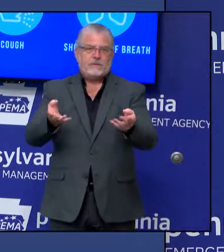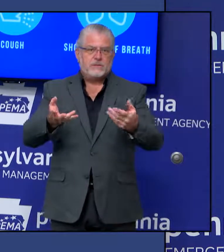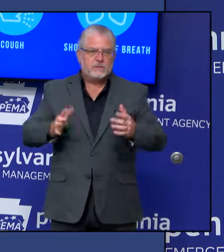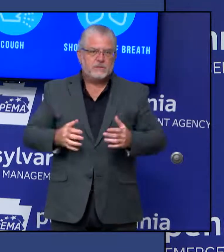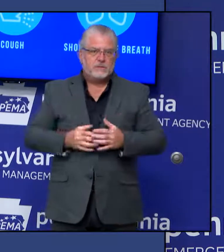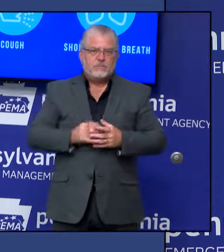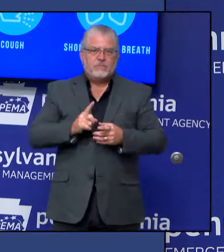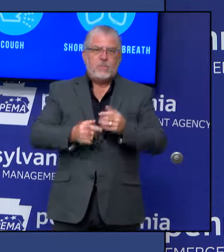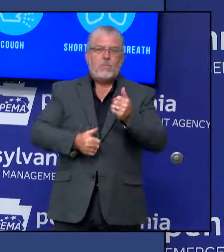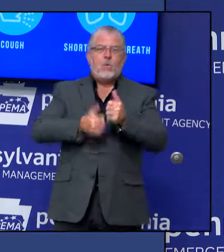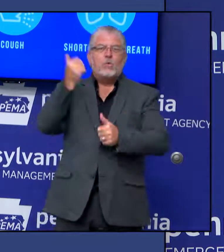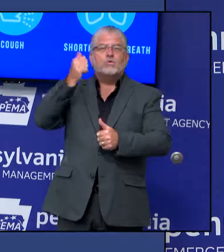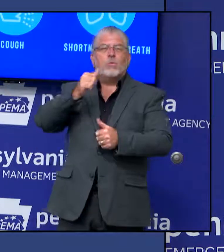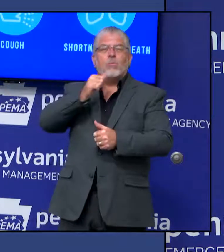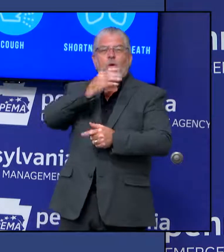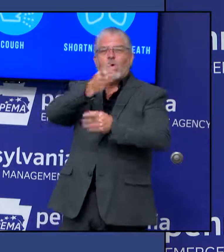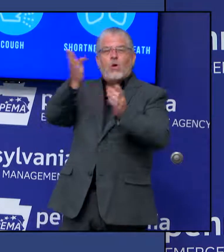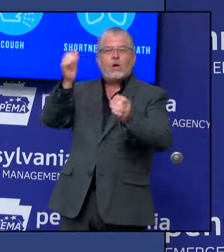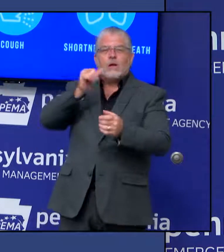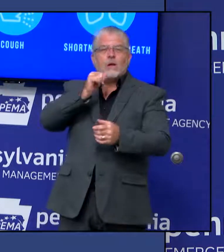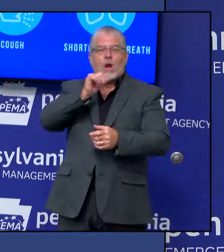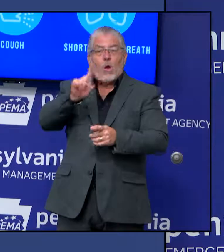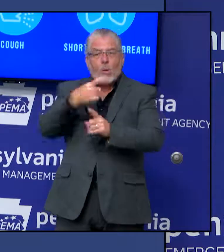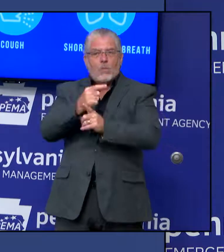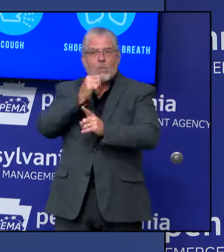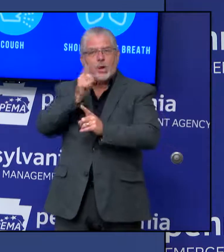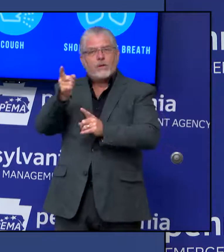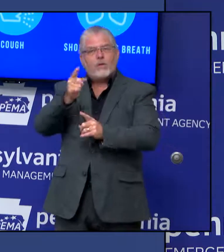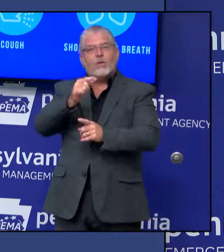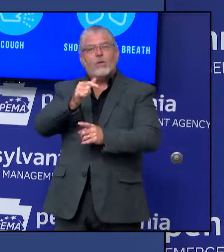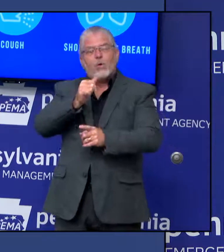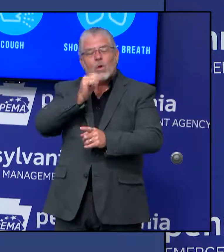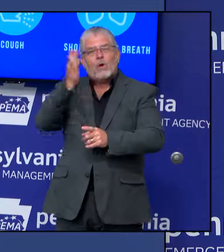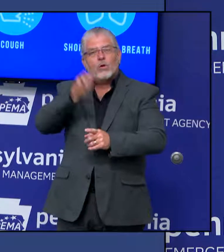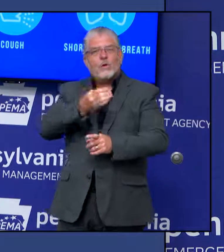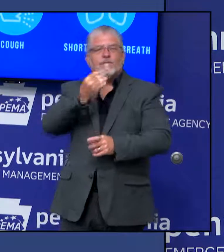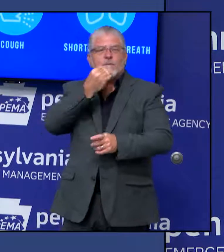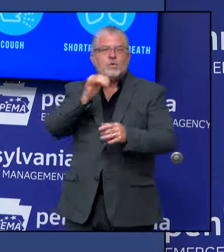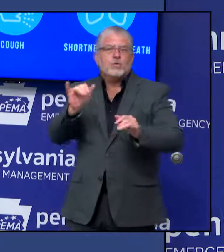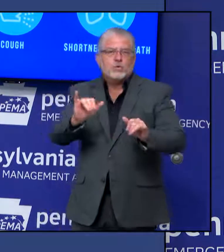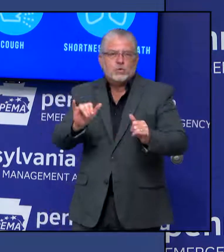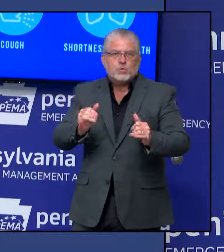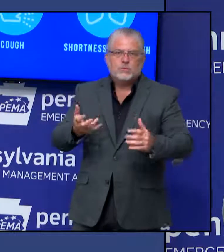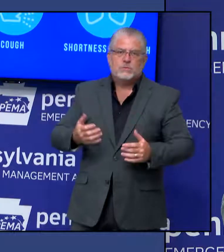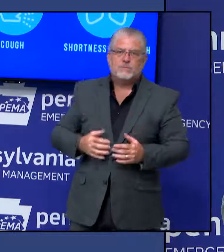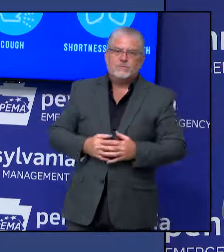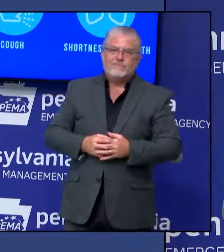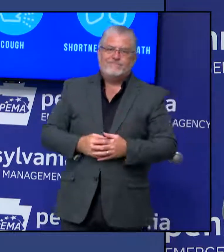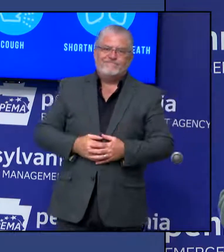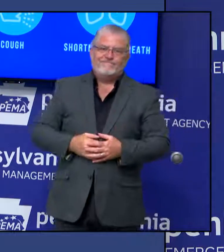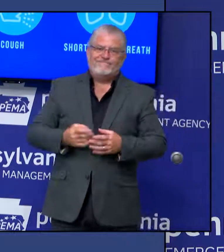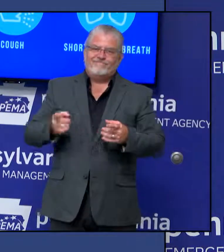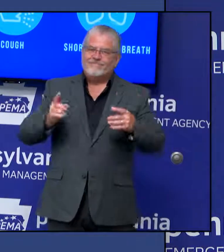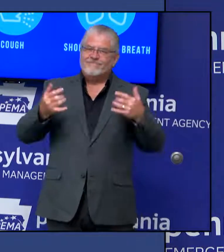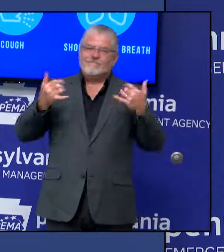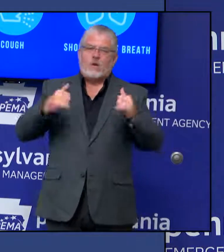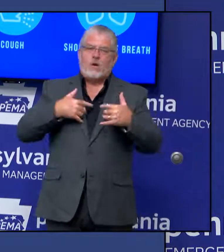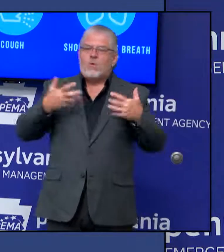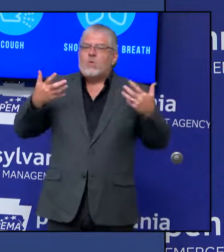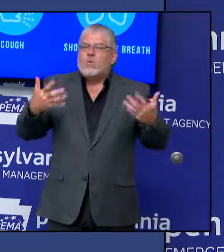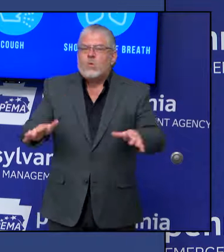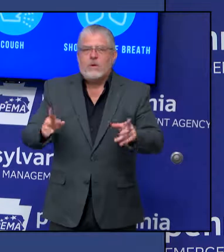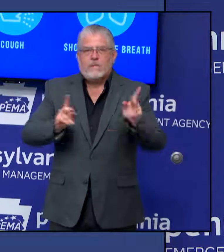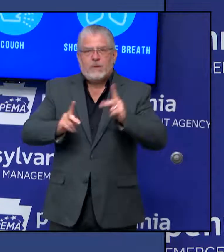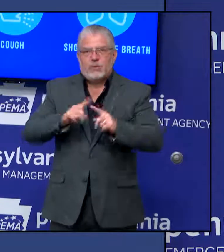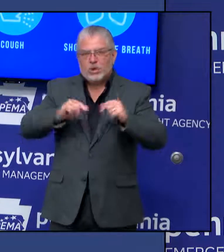food. And we don't want people starting to congregate together, especially in college areas. And why